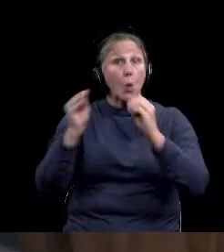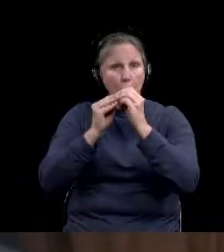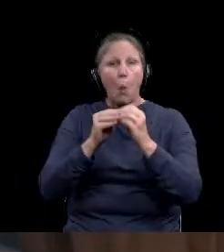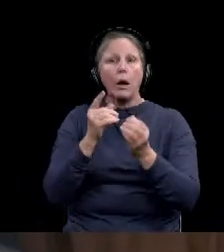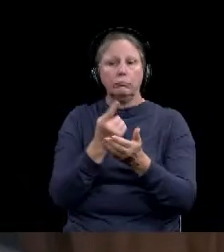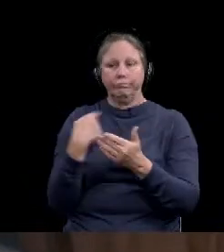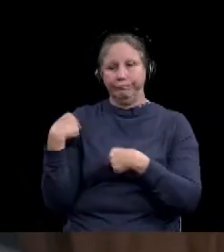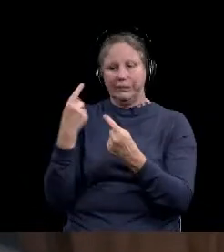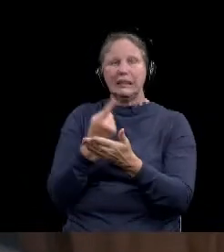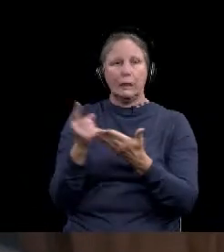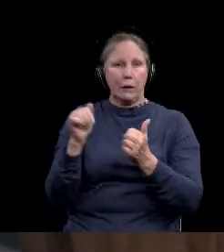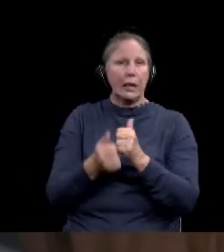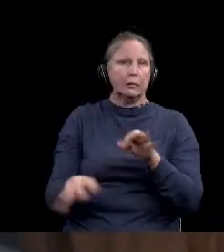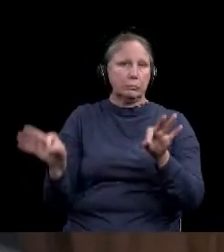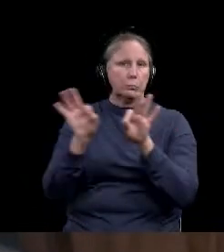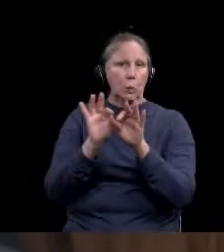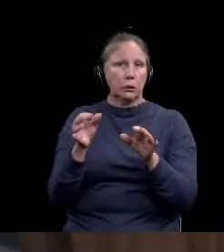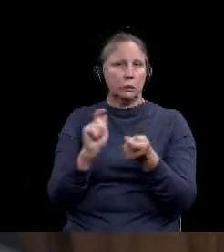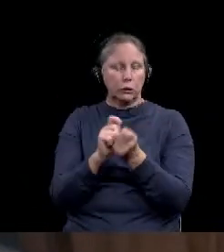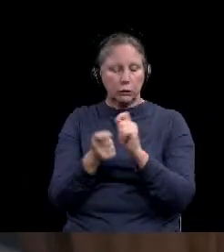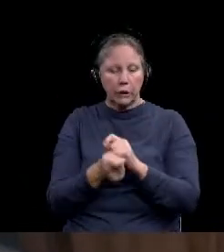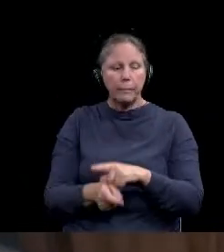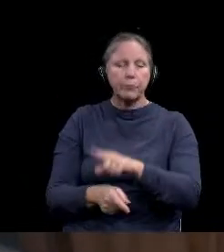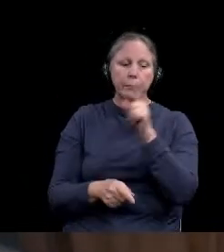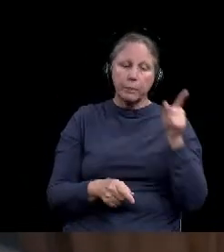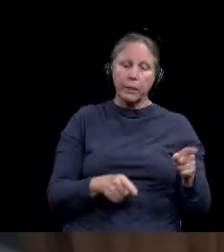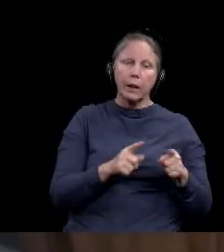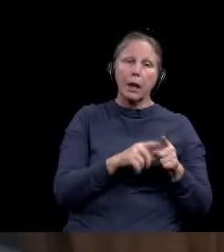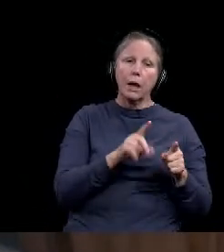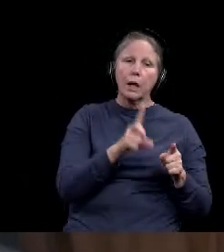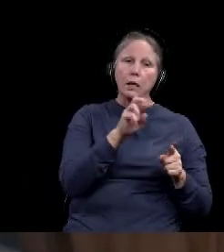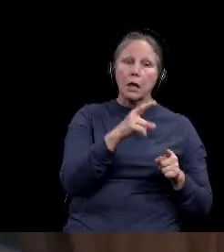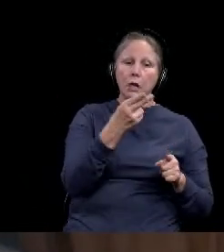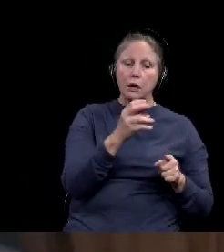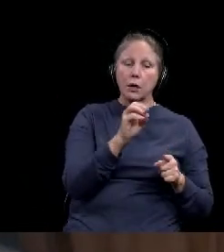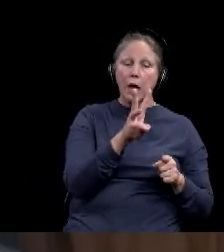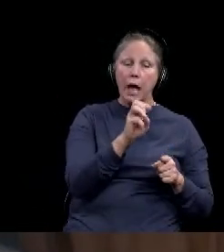thank you. Dr. Josh Hauser from Baylor Scott and White. Dr. Hauser.